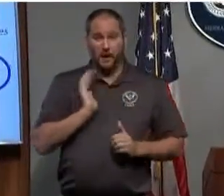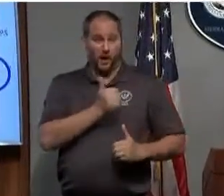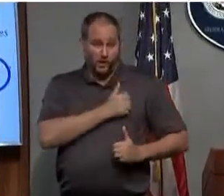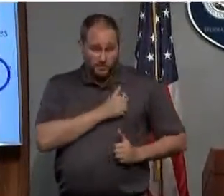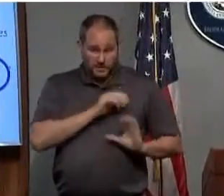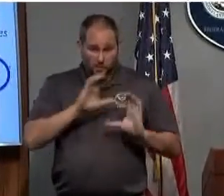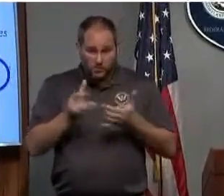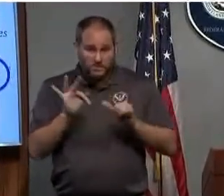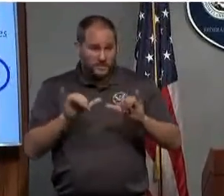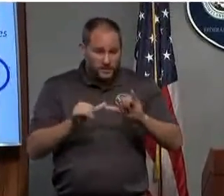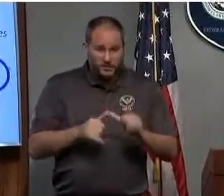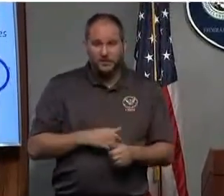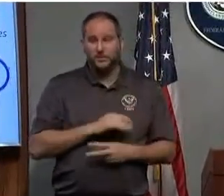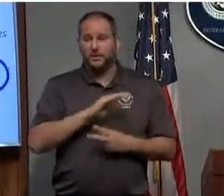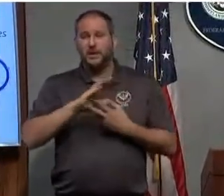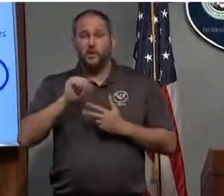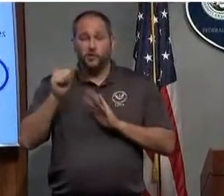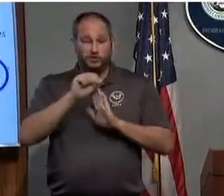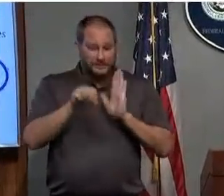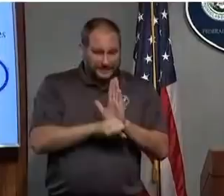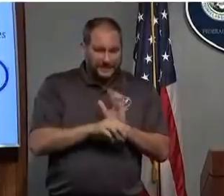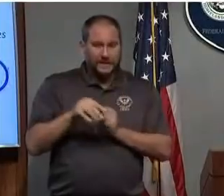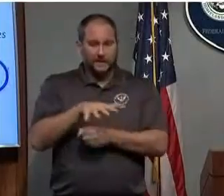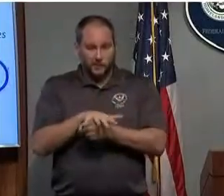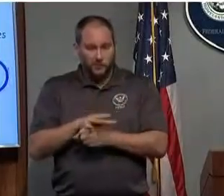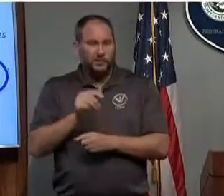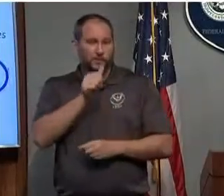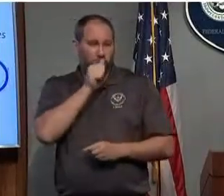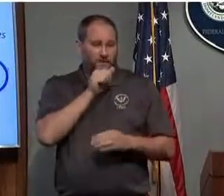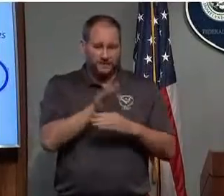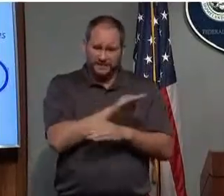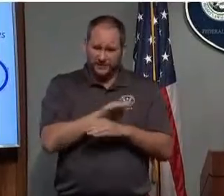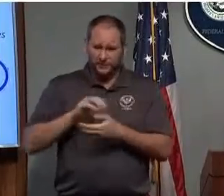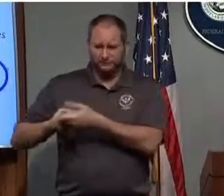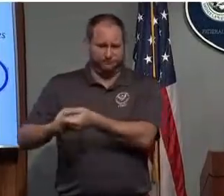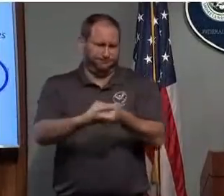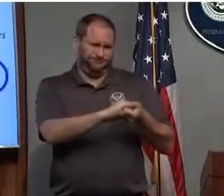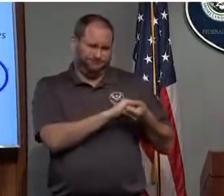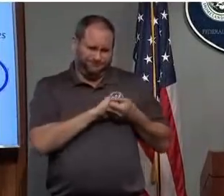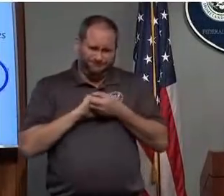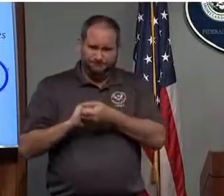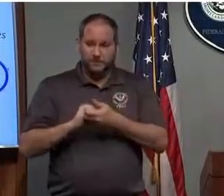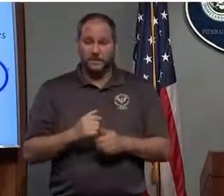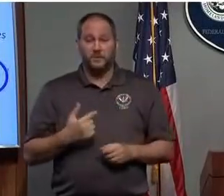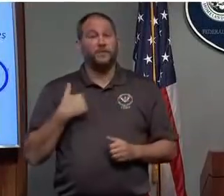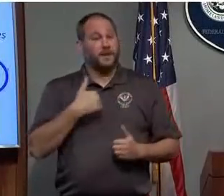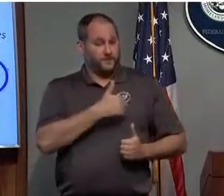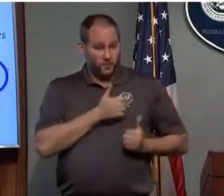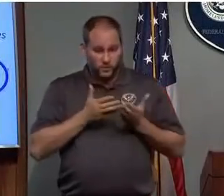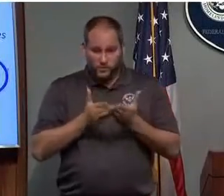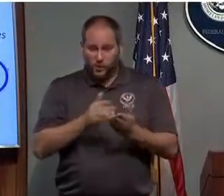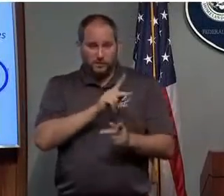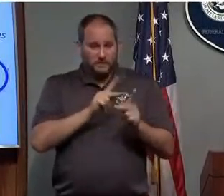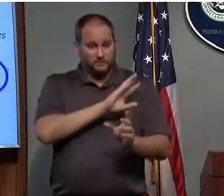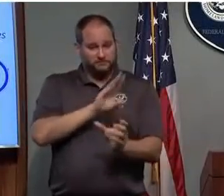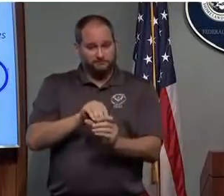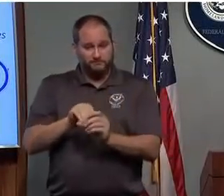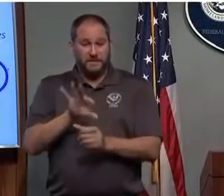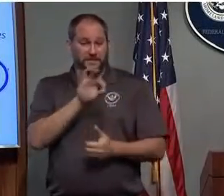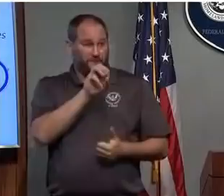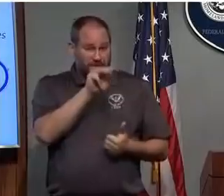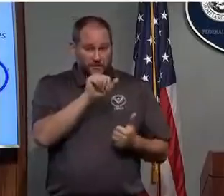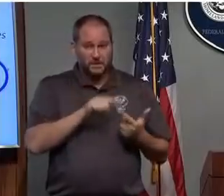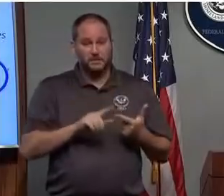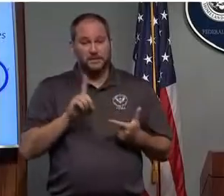local, and private sector partners. We have Coast Guard personnel embedded with FEMA, DOD, and state emergency management agencies